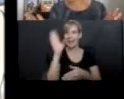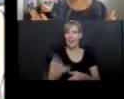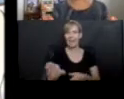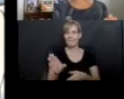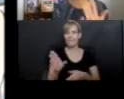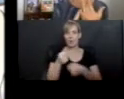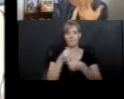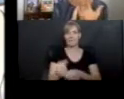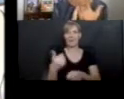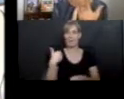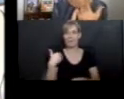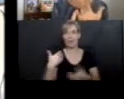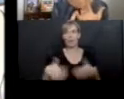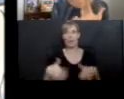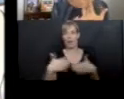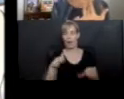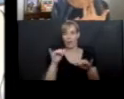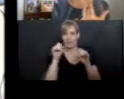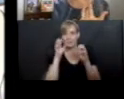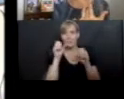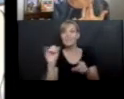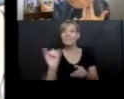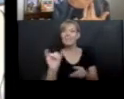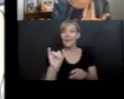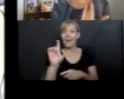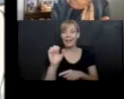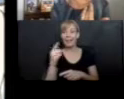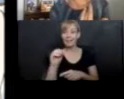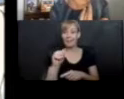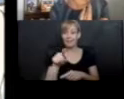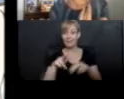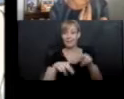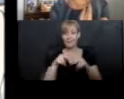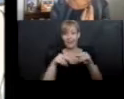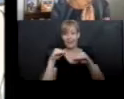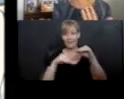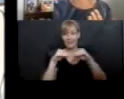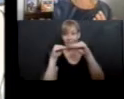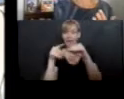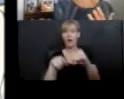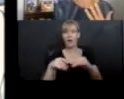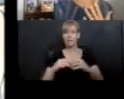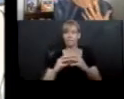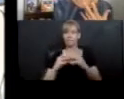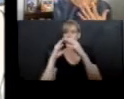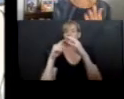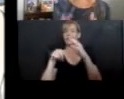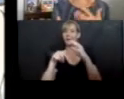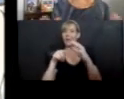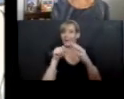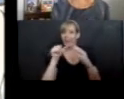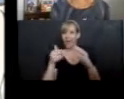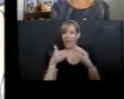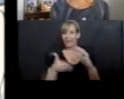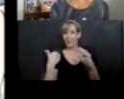And this is true, whether you're building a Lego, right? If you build a Lego, you build something, creation that wasn't there before. Anything